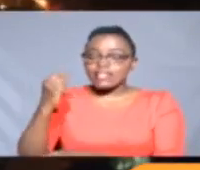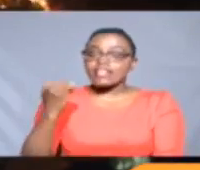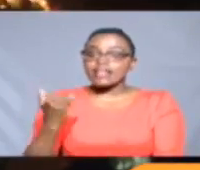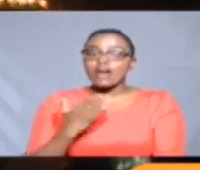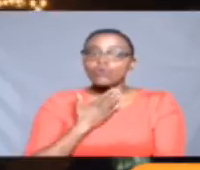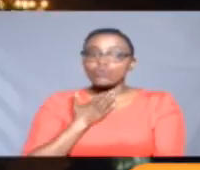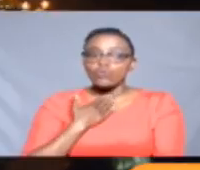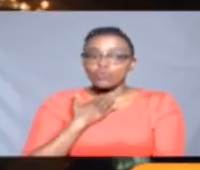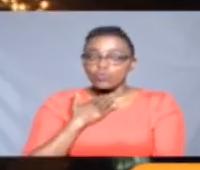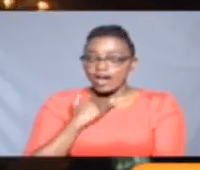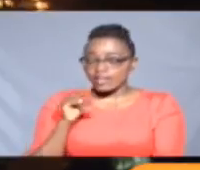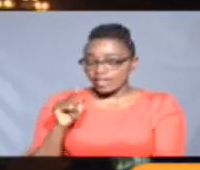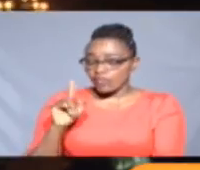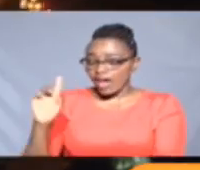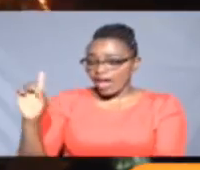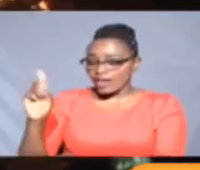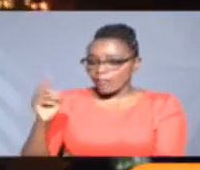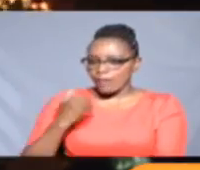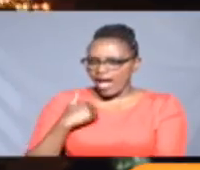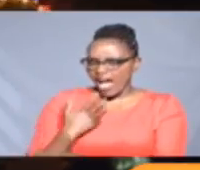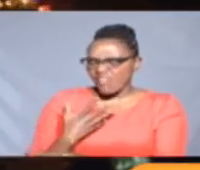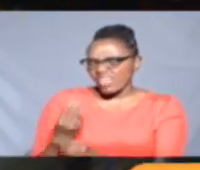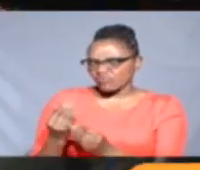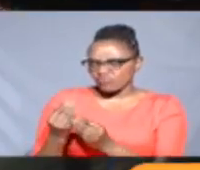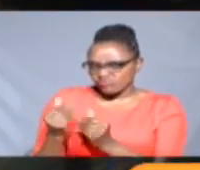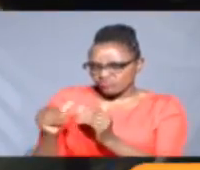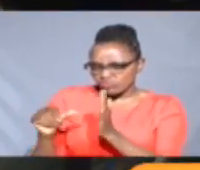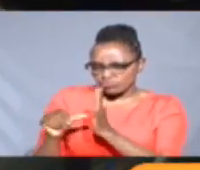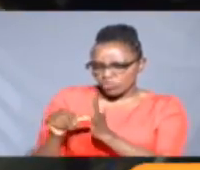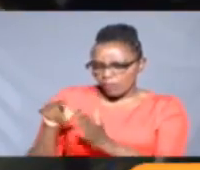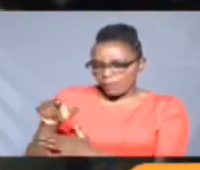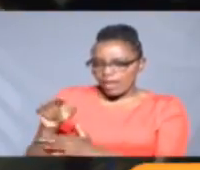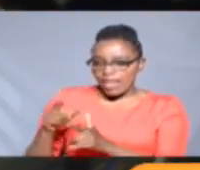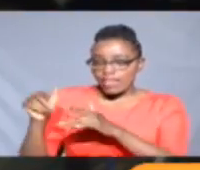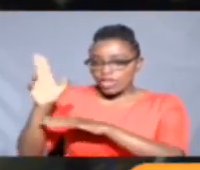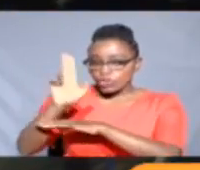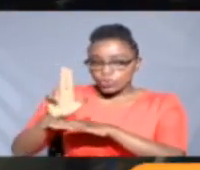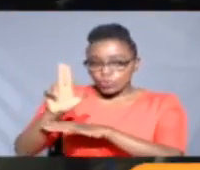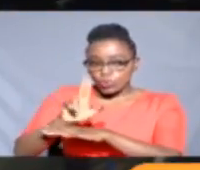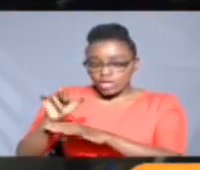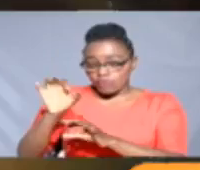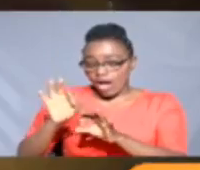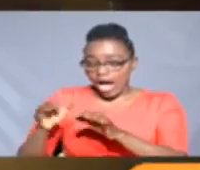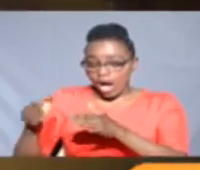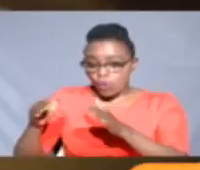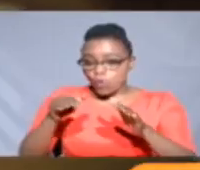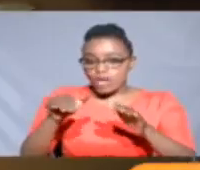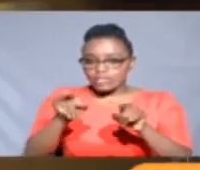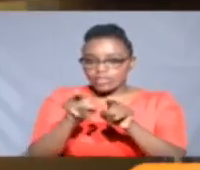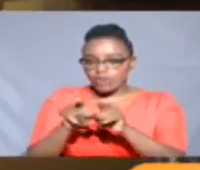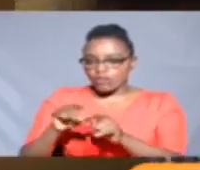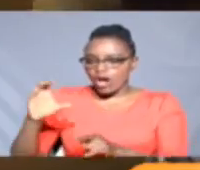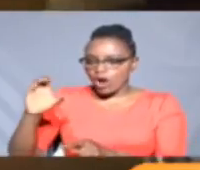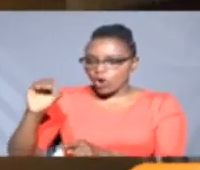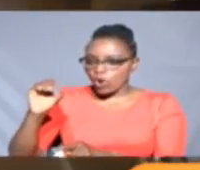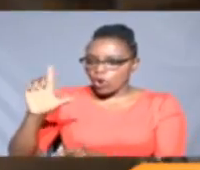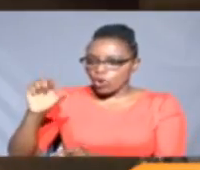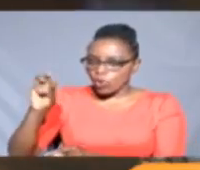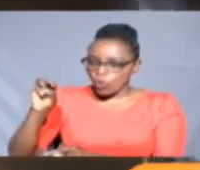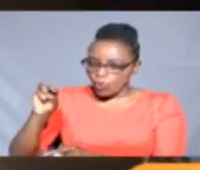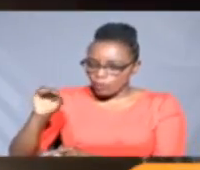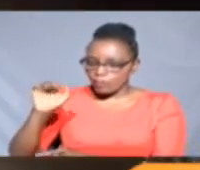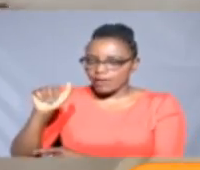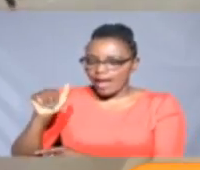Kenya now wants its heartbeat to have a surgery of some sort and employ a model similar to Colombia's bus